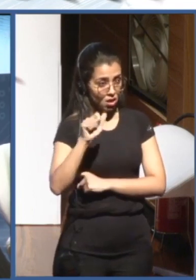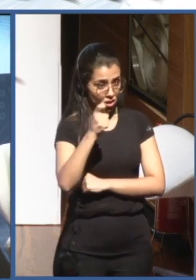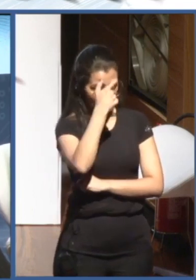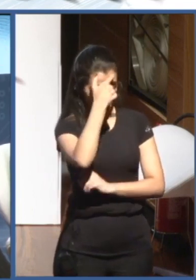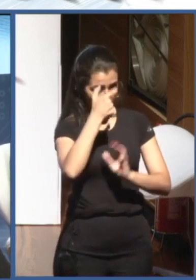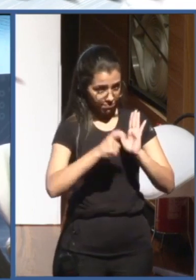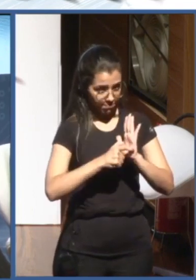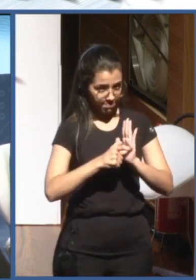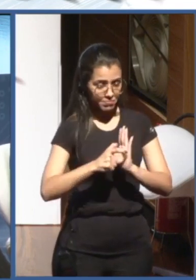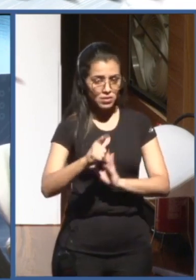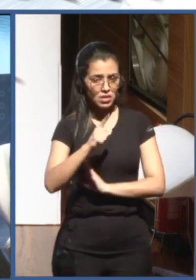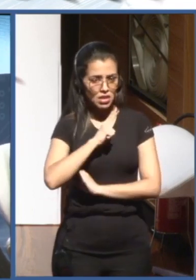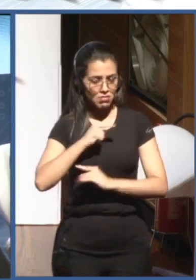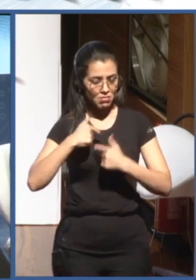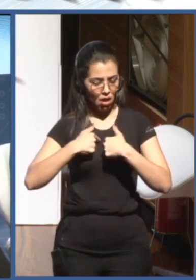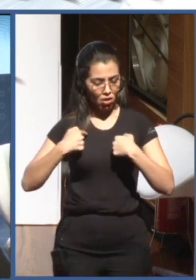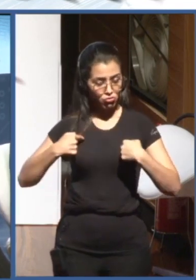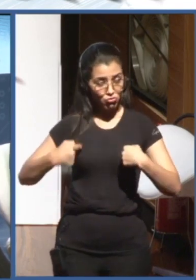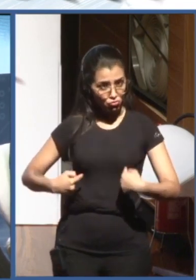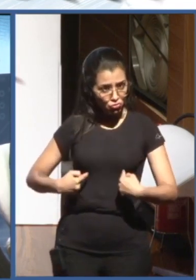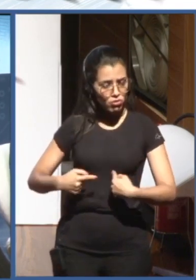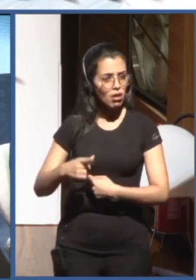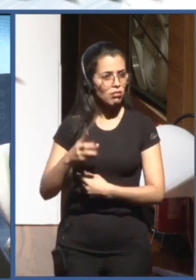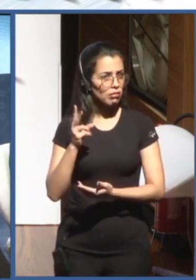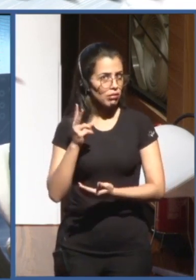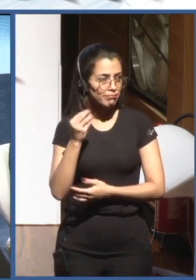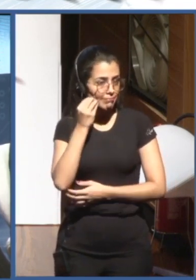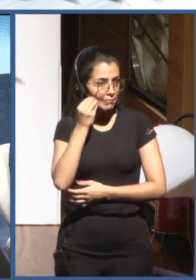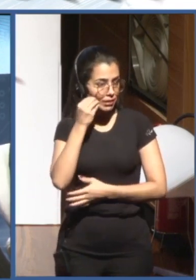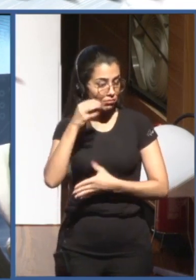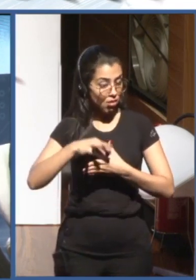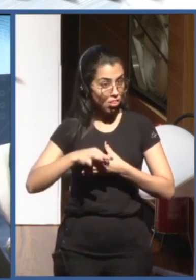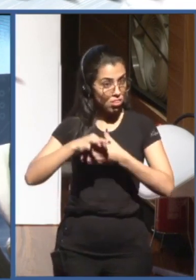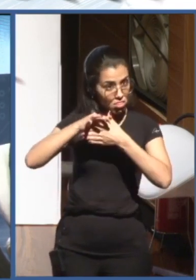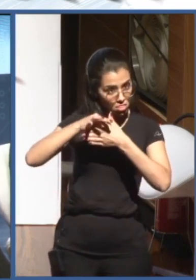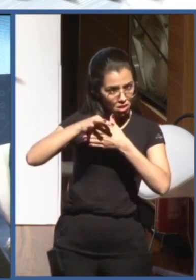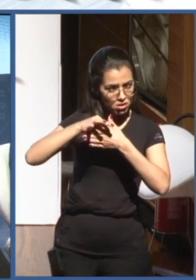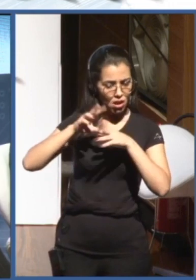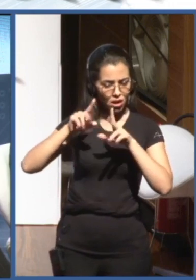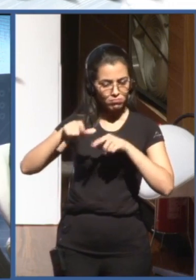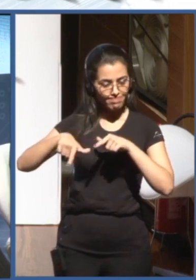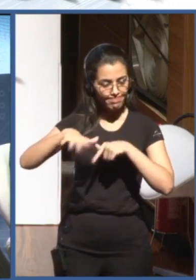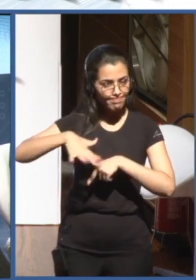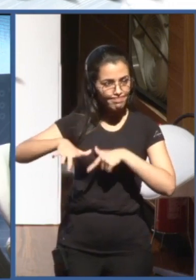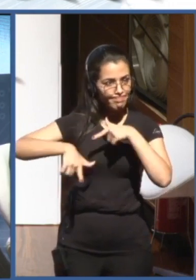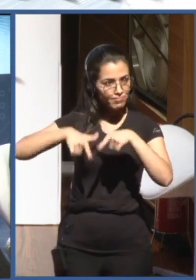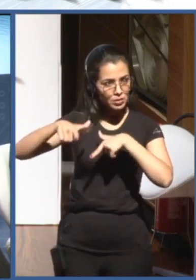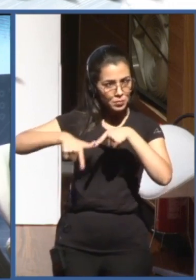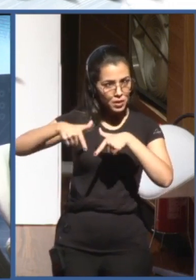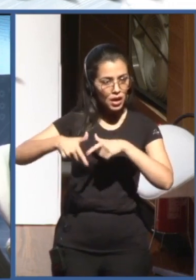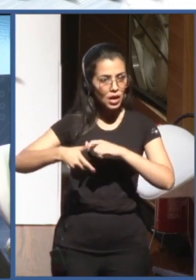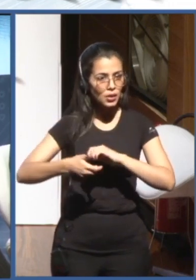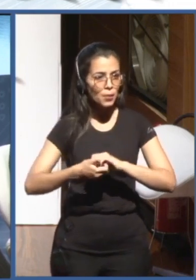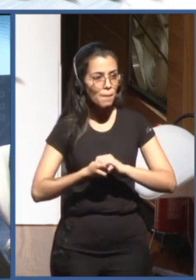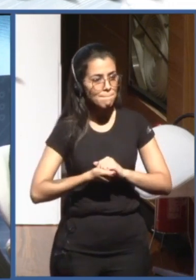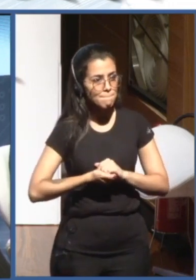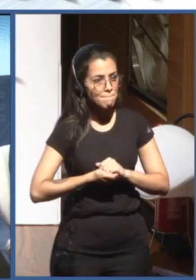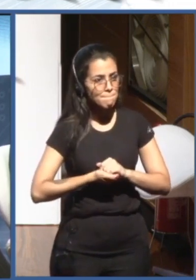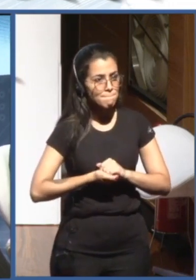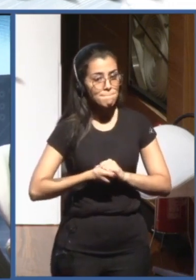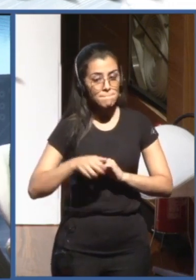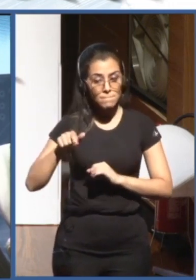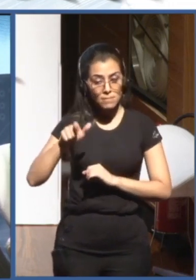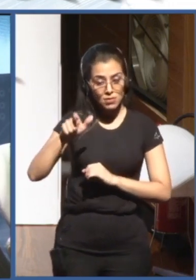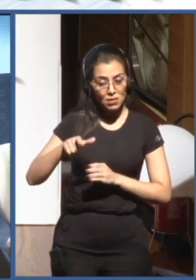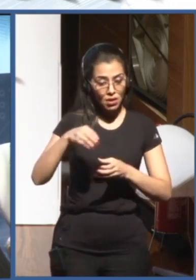Commission are trying to lead some work on that. They are a member or not member of OECD, but also they are a member of other organizations. So, you know,